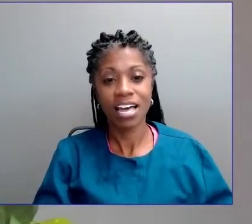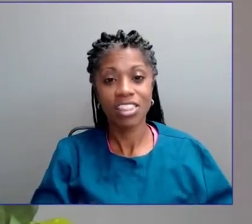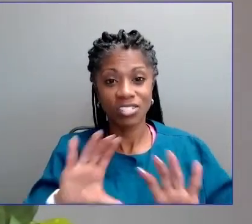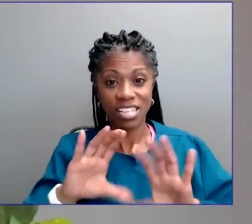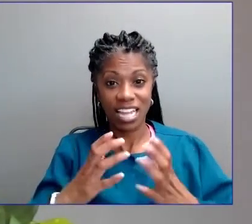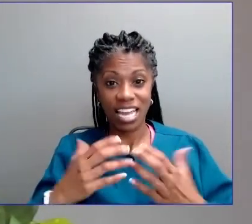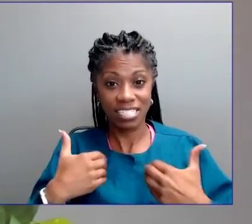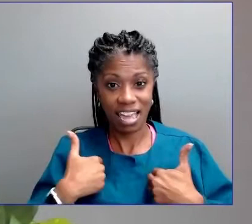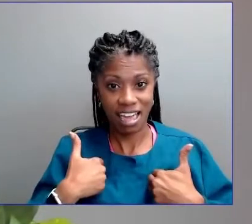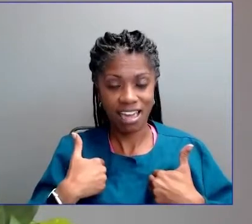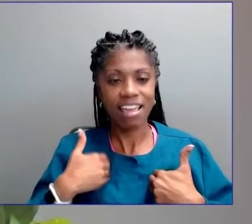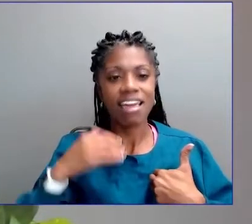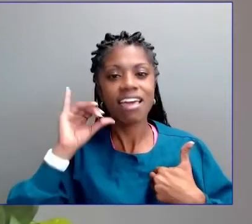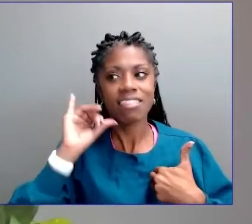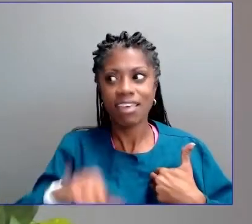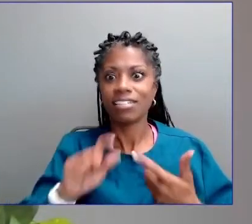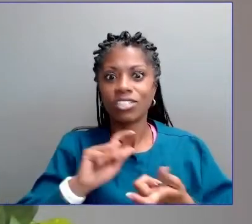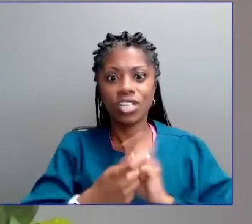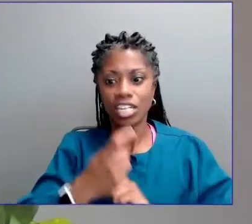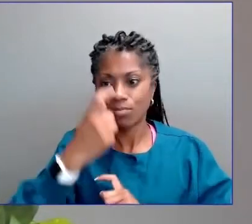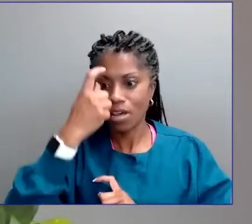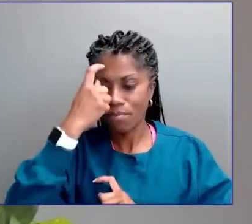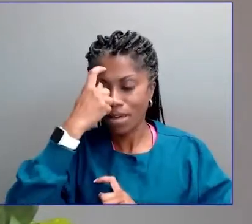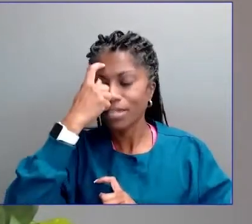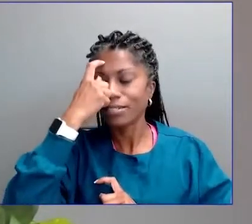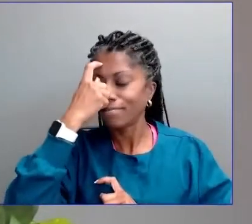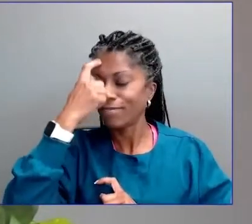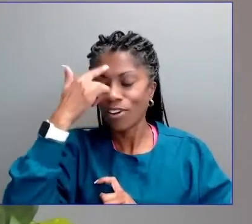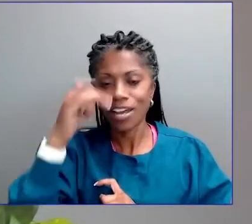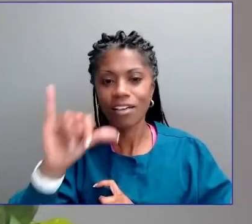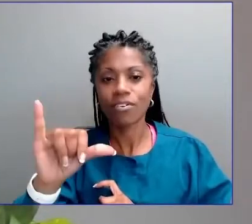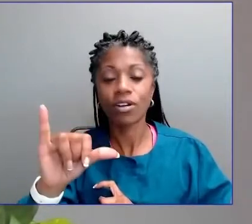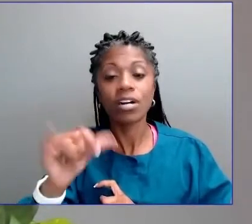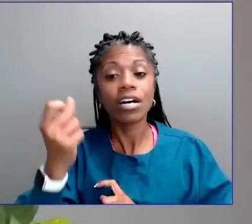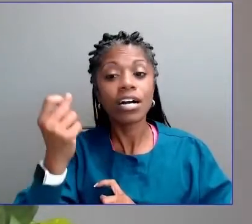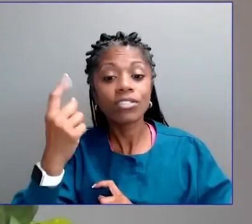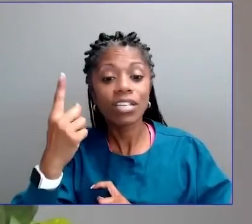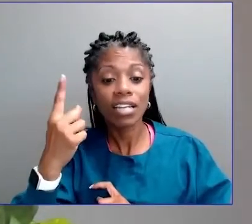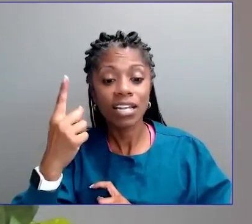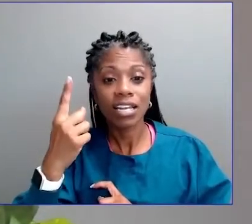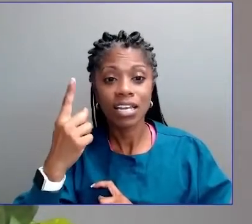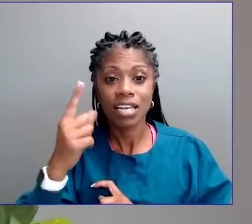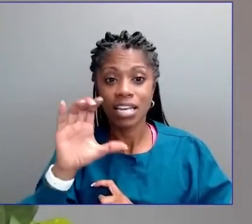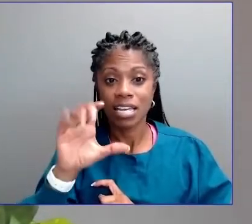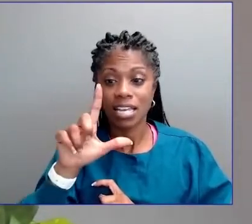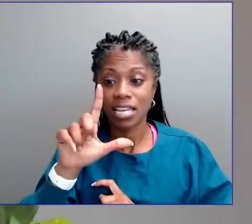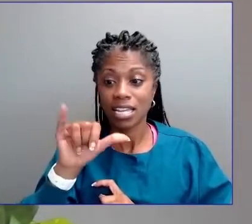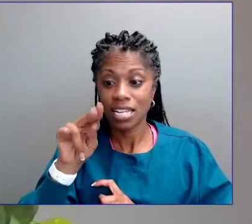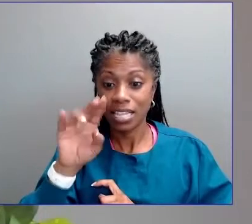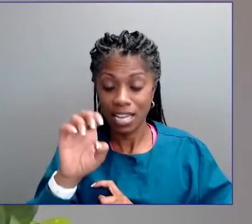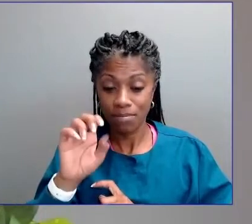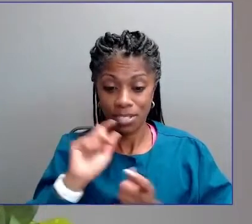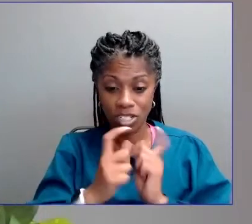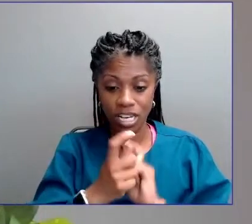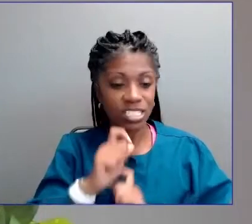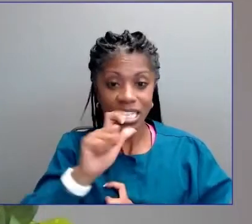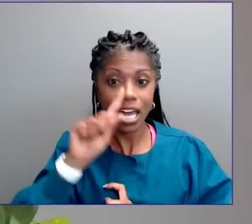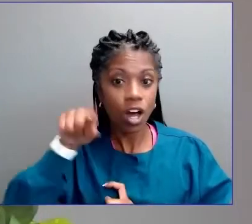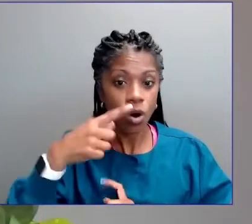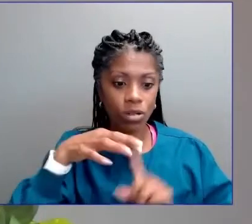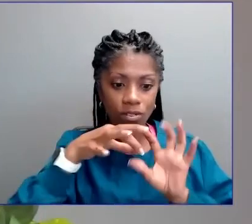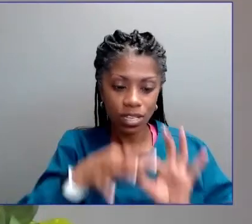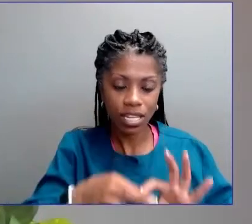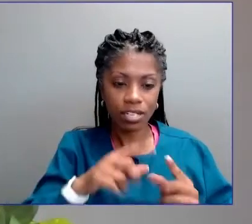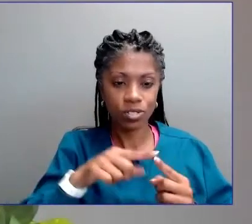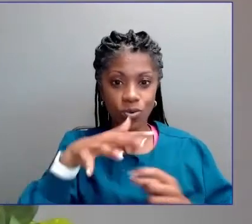That's where I learned that climate change is not only an environmental issue, it's an everything issue. And that's why I'm